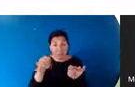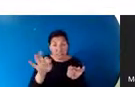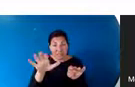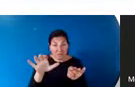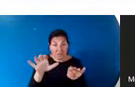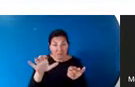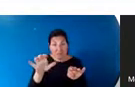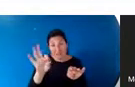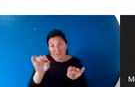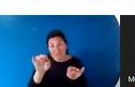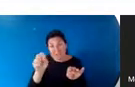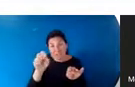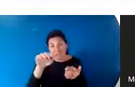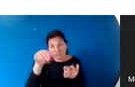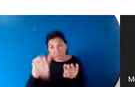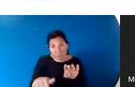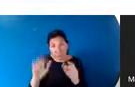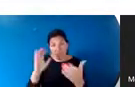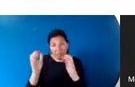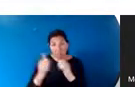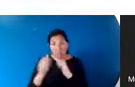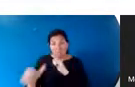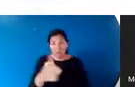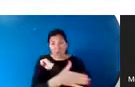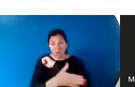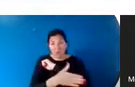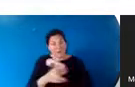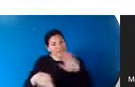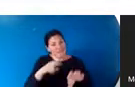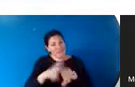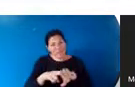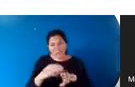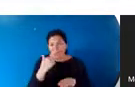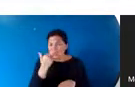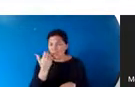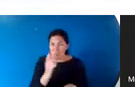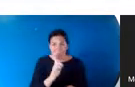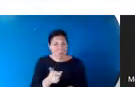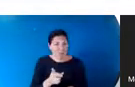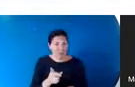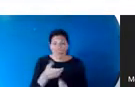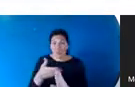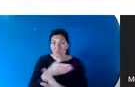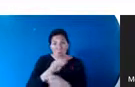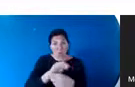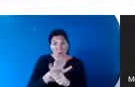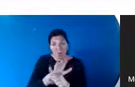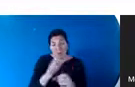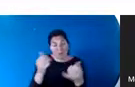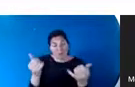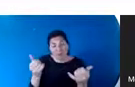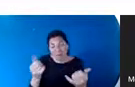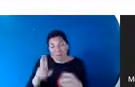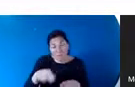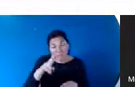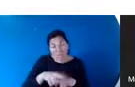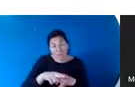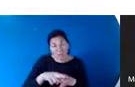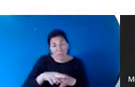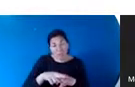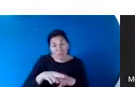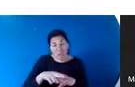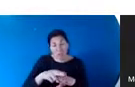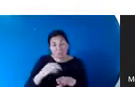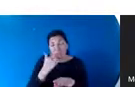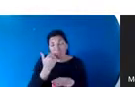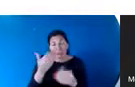compared to other countries. That is a national shame. It's a national shame. And I was talking about the fact it was a national shame before COVID. And it's been a national shame after COVID. And why